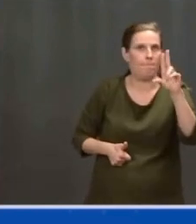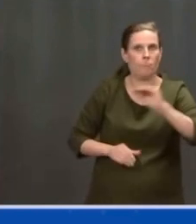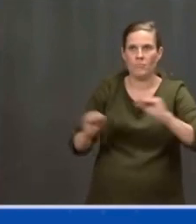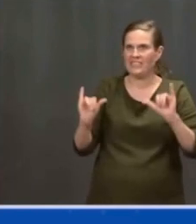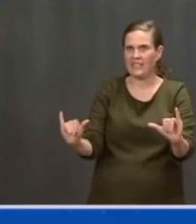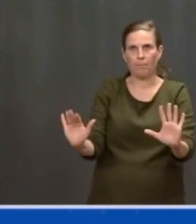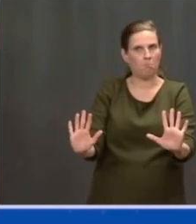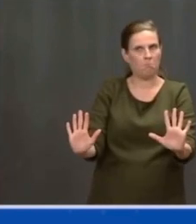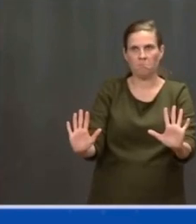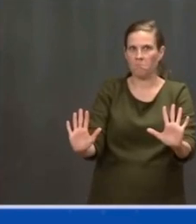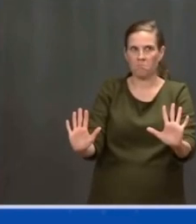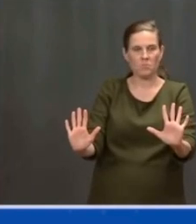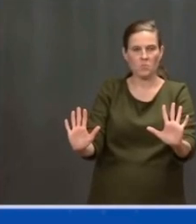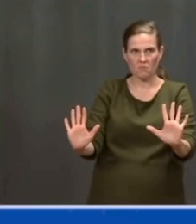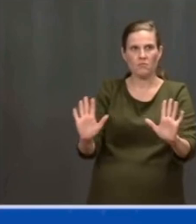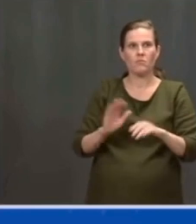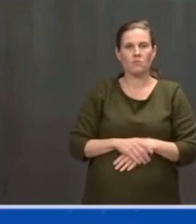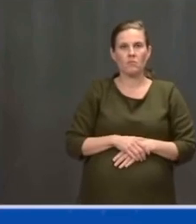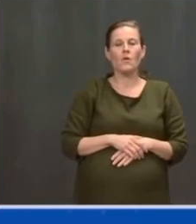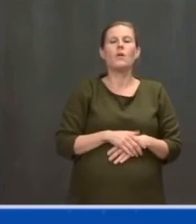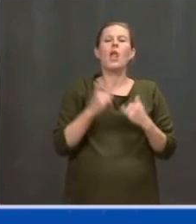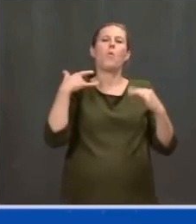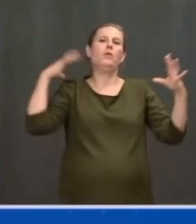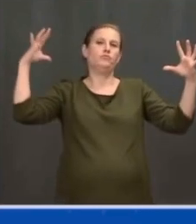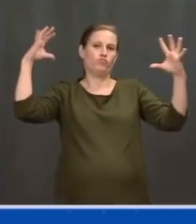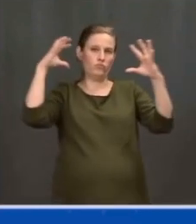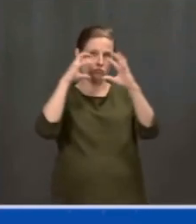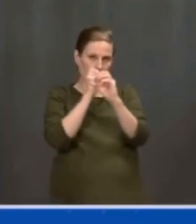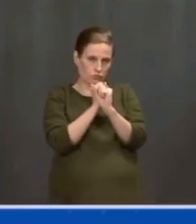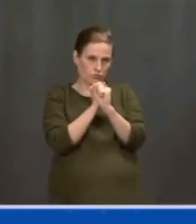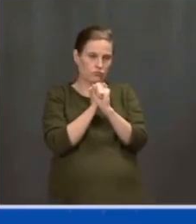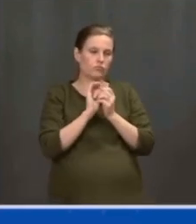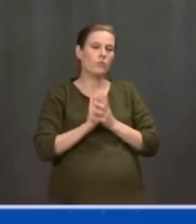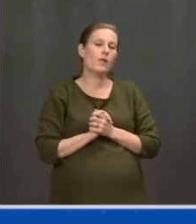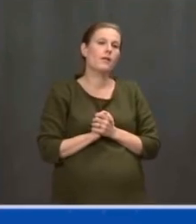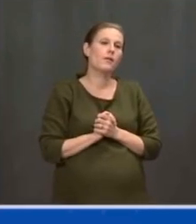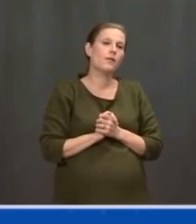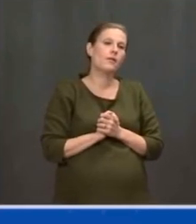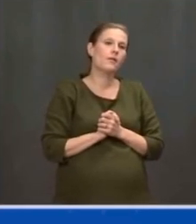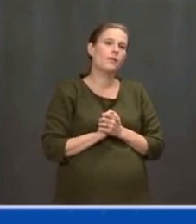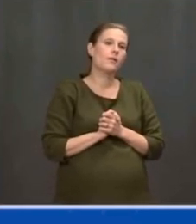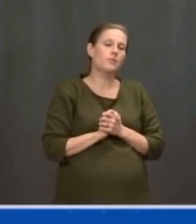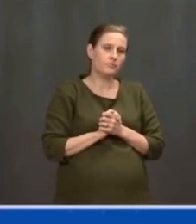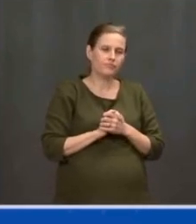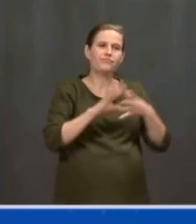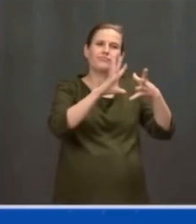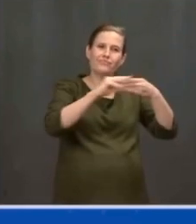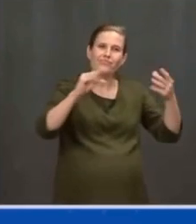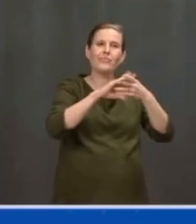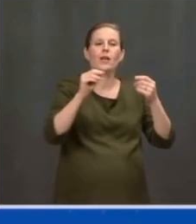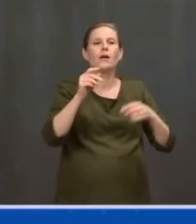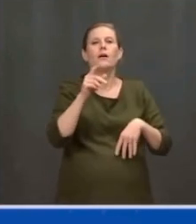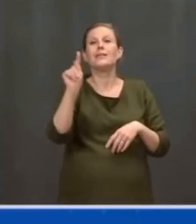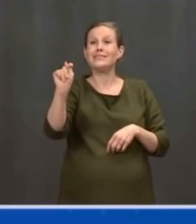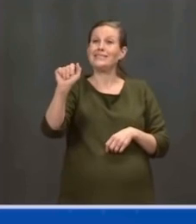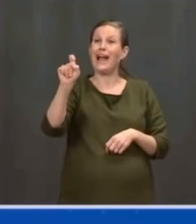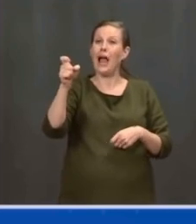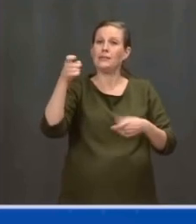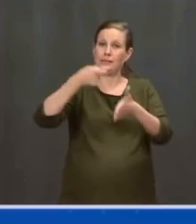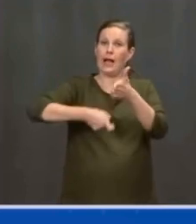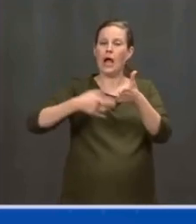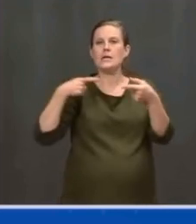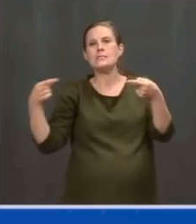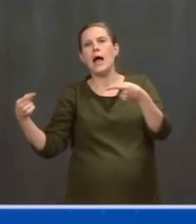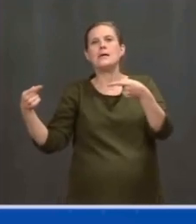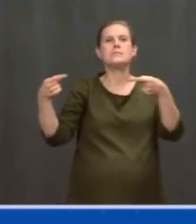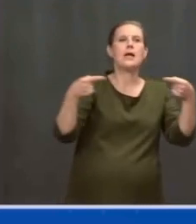Historically, infrastructure has been a bipartisan undertaking, many times led by Republicans. was Abraham Lincoln who built the